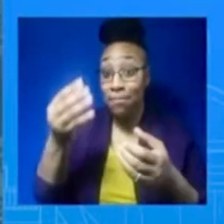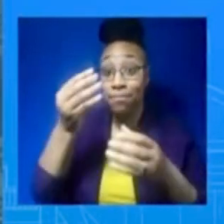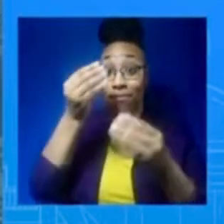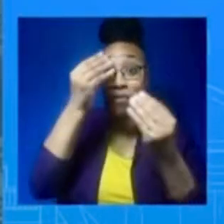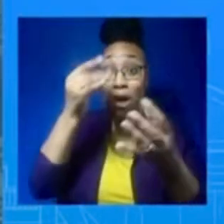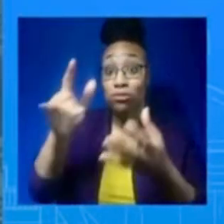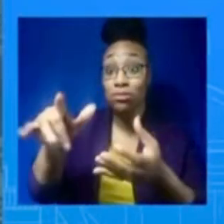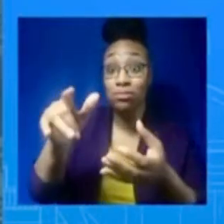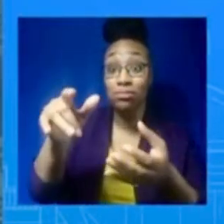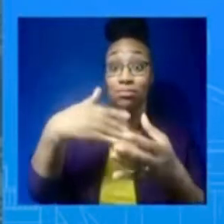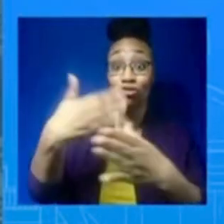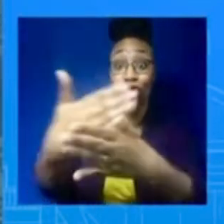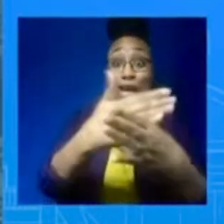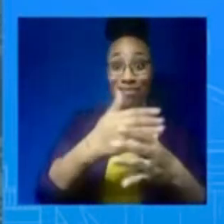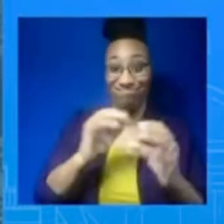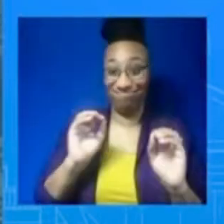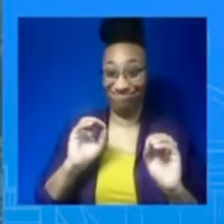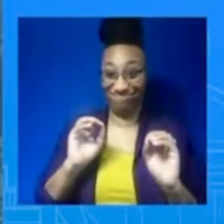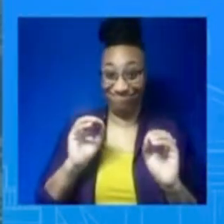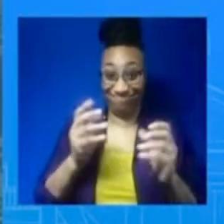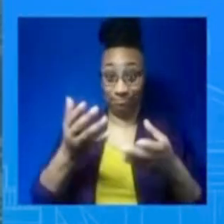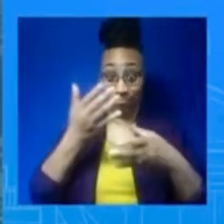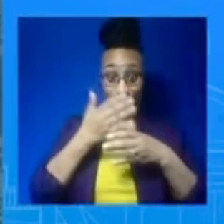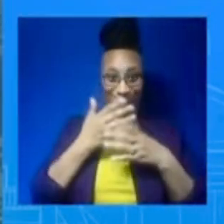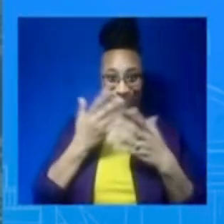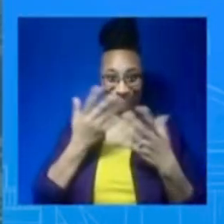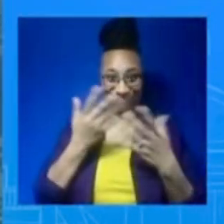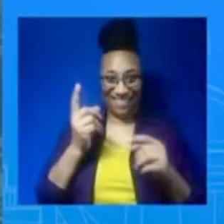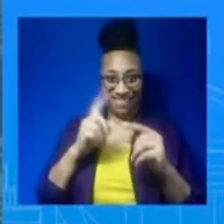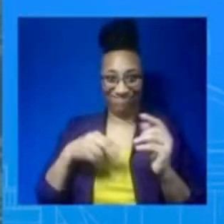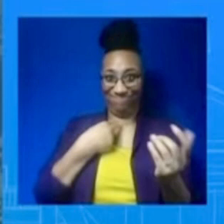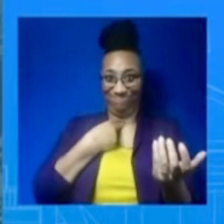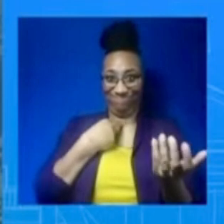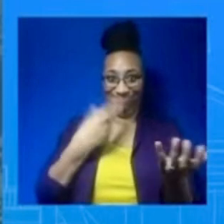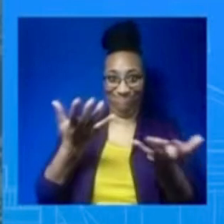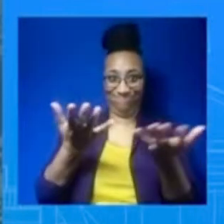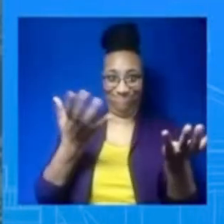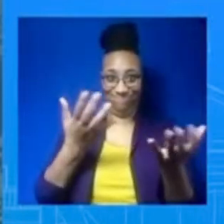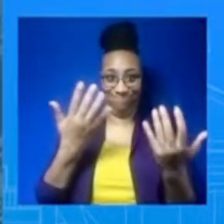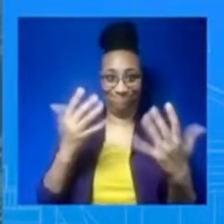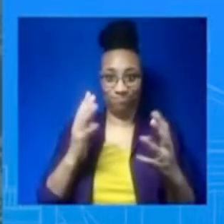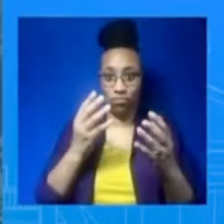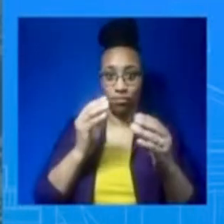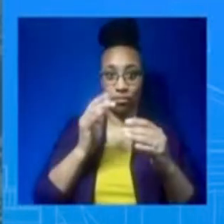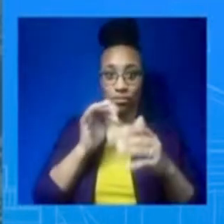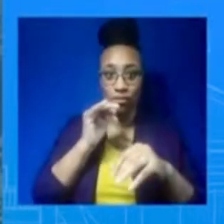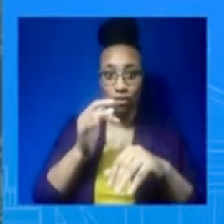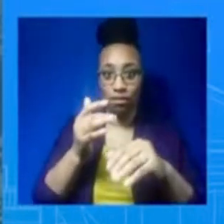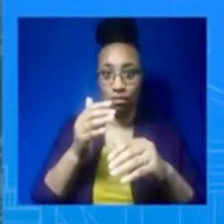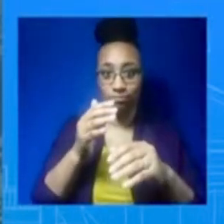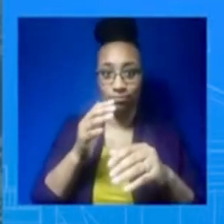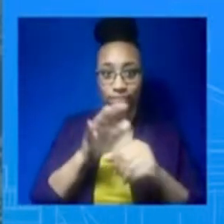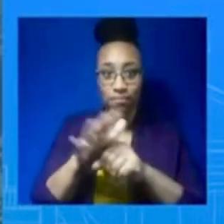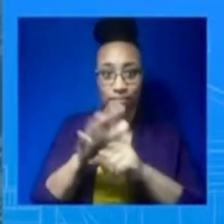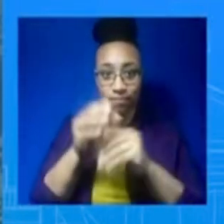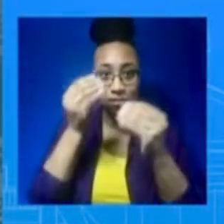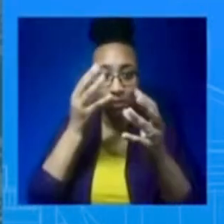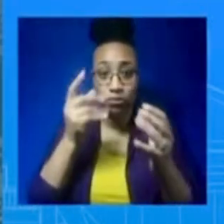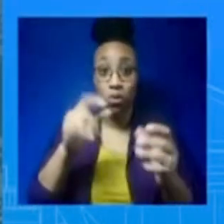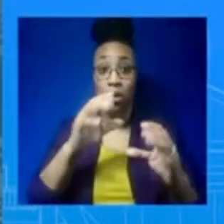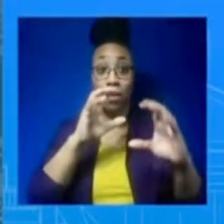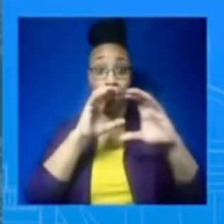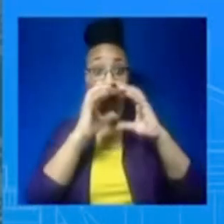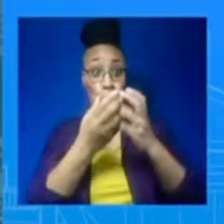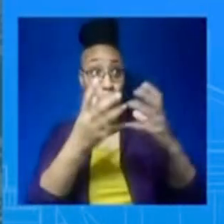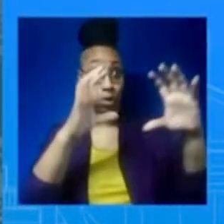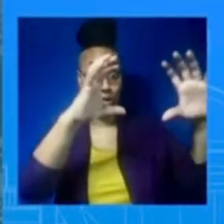lot already from the balloon by surveilling it while it was flying over the country. We're going to learn even more we believe by getting a look at the